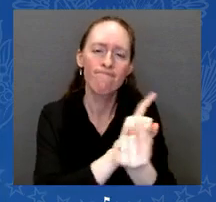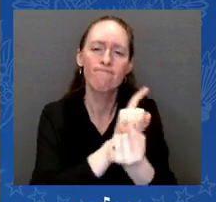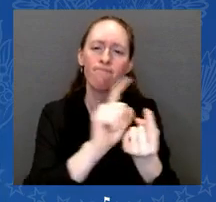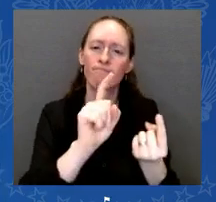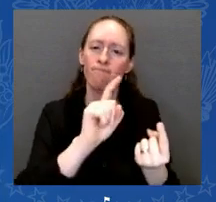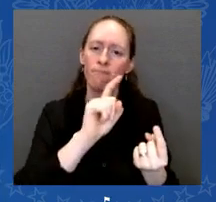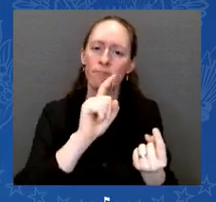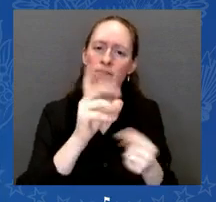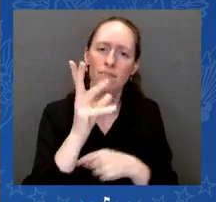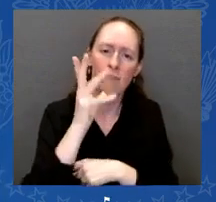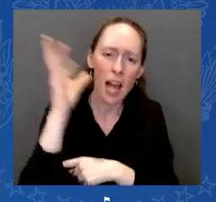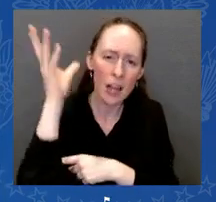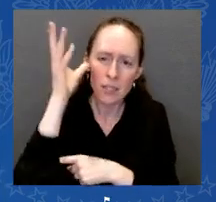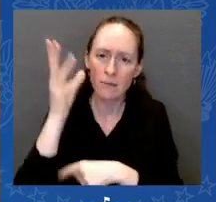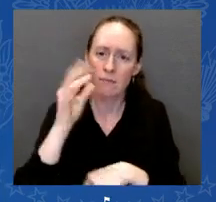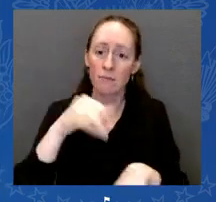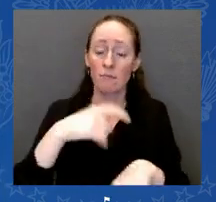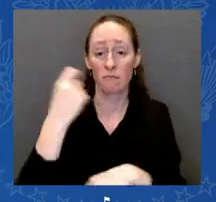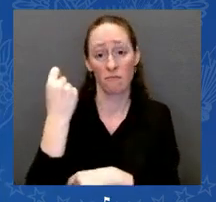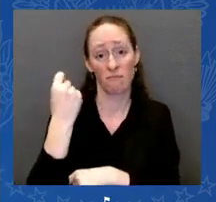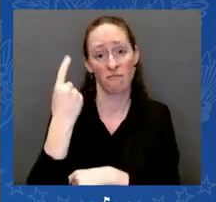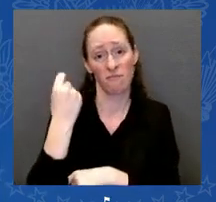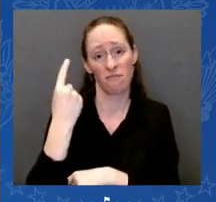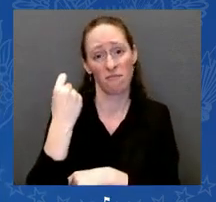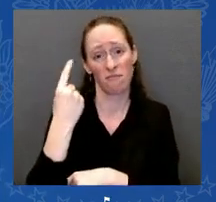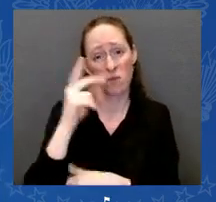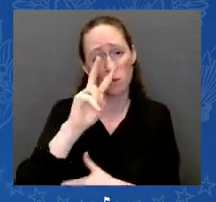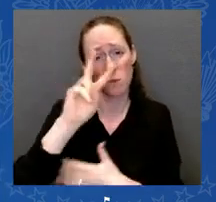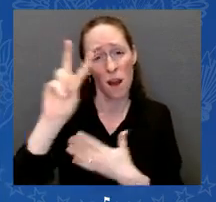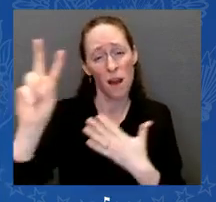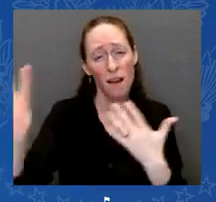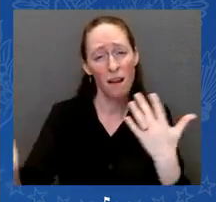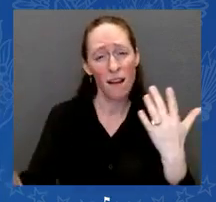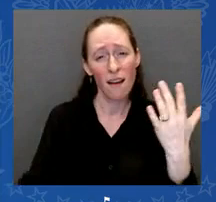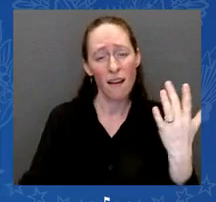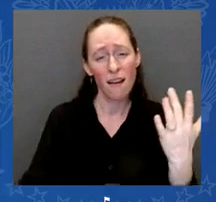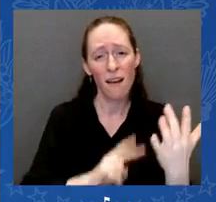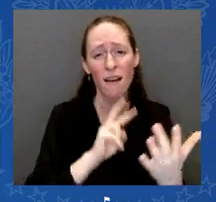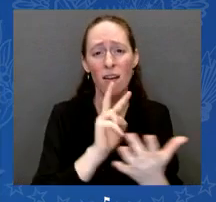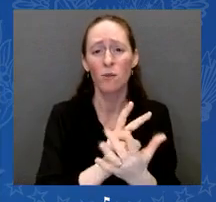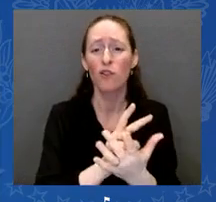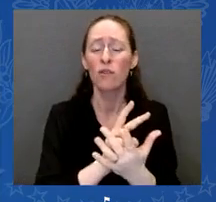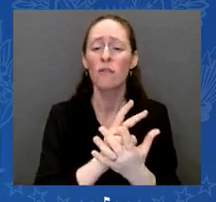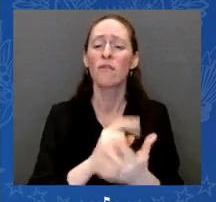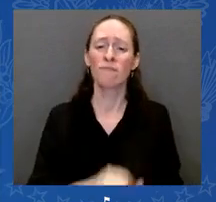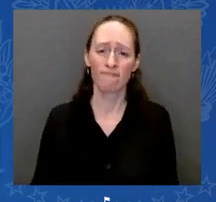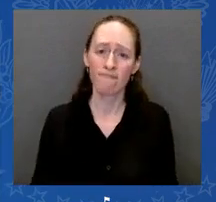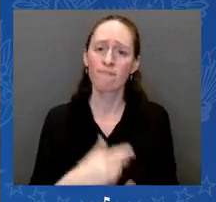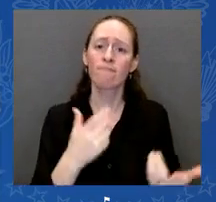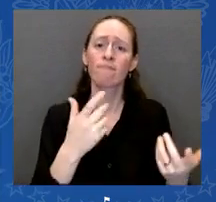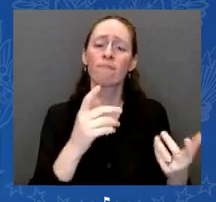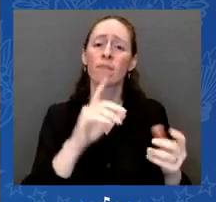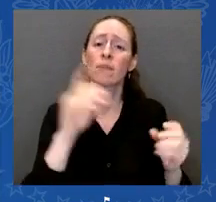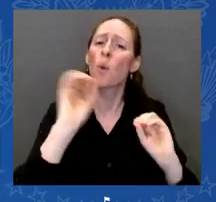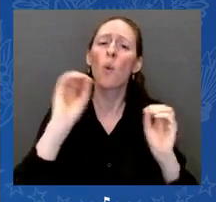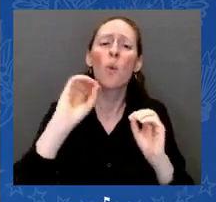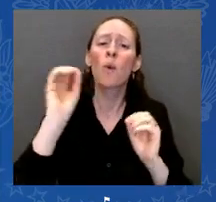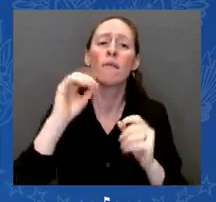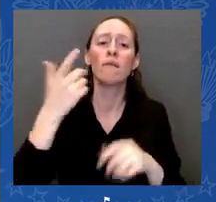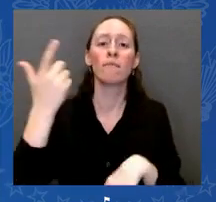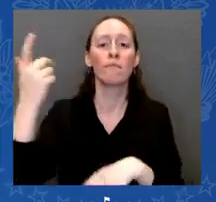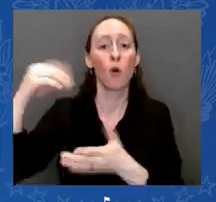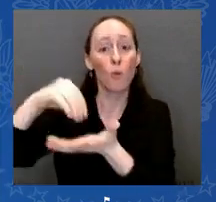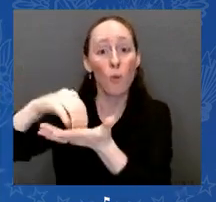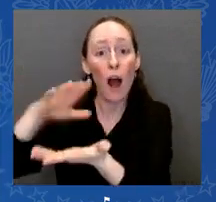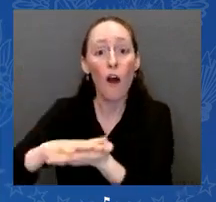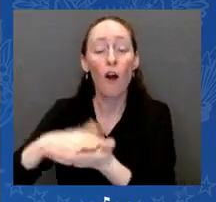But at that time, of course, the cameras had all left, the reporters were gone, and standing outside that conference room wasn't Joe Biden the vice